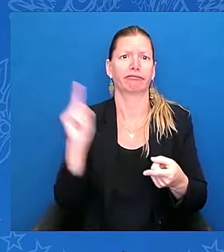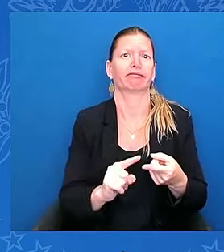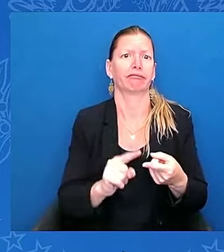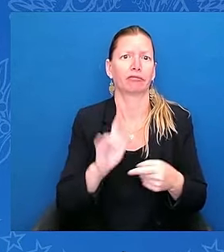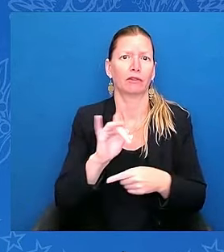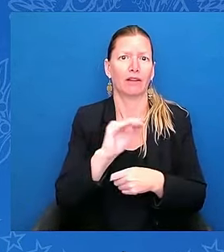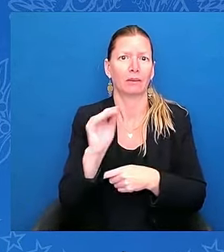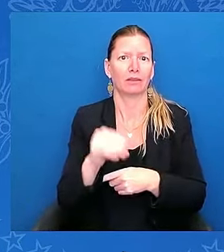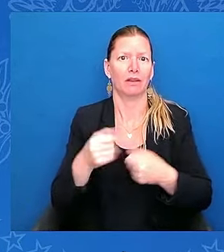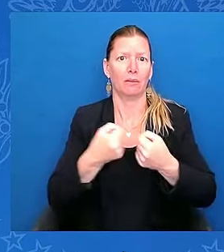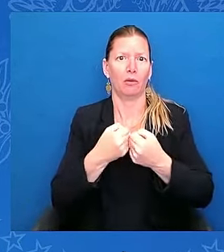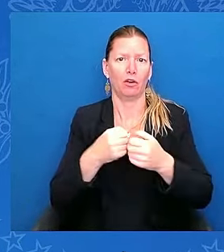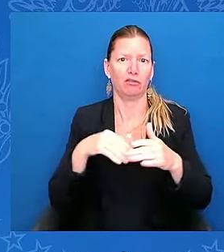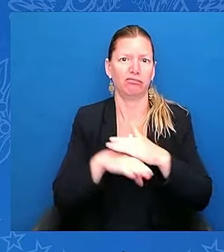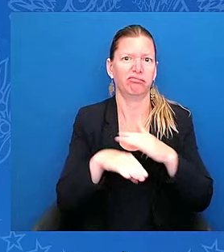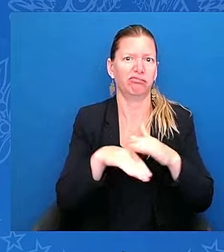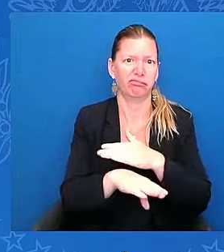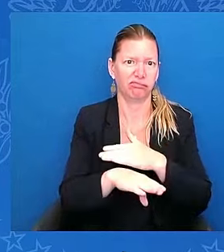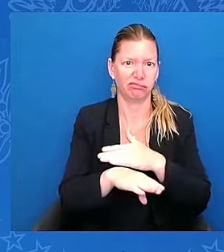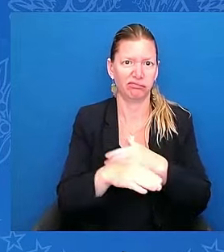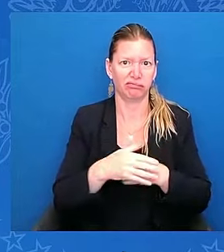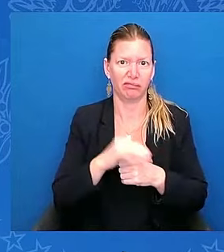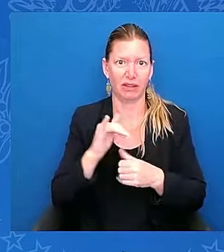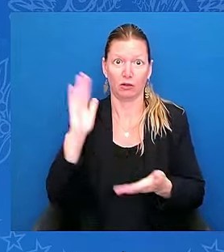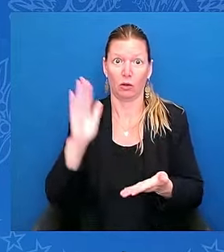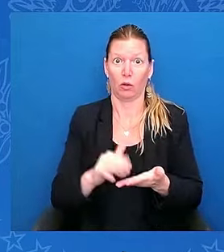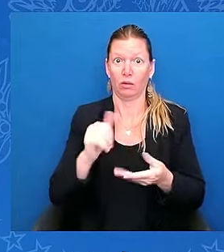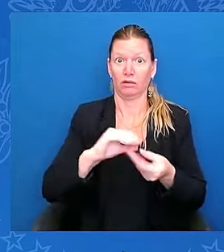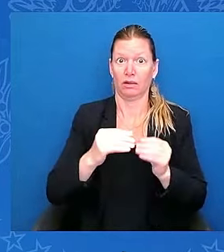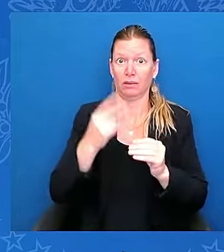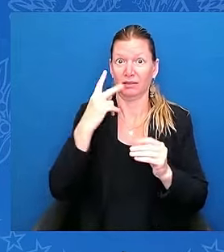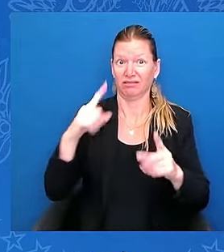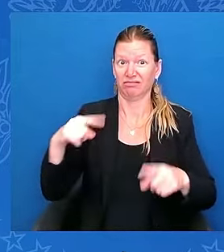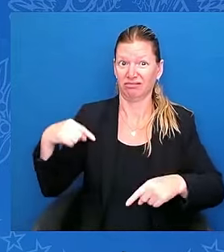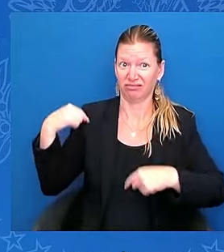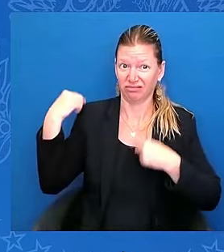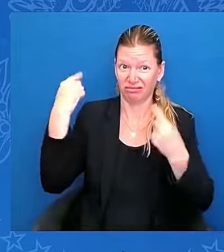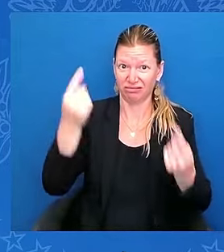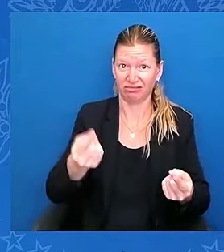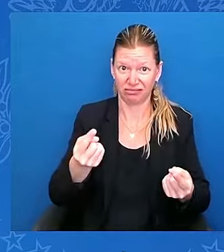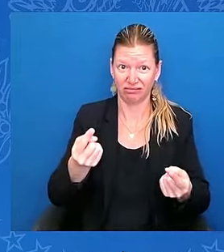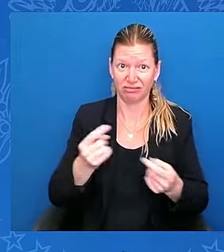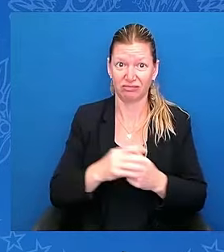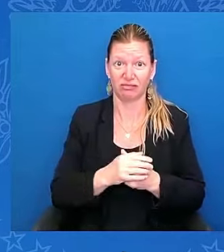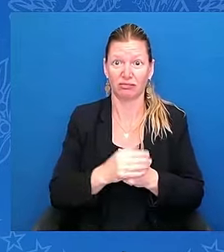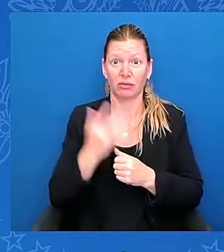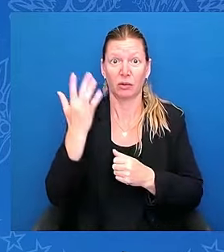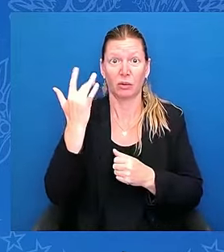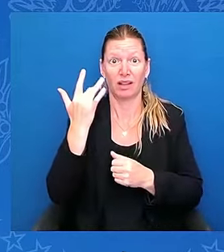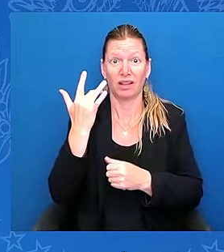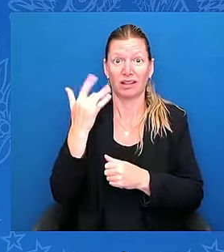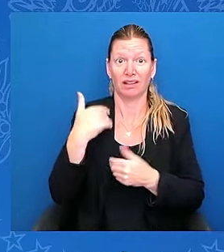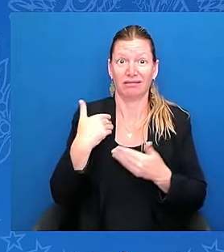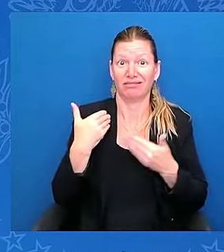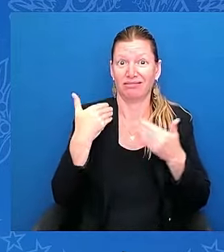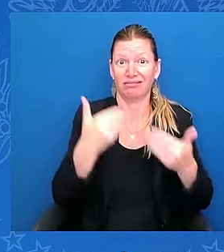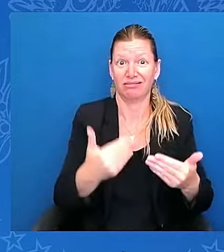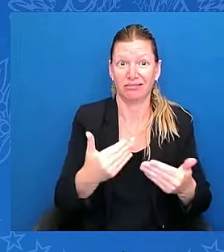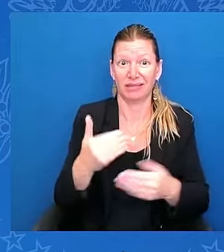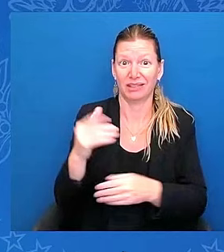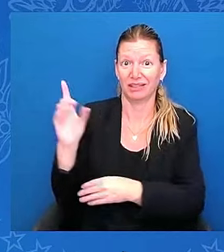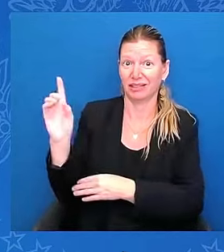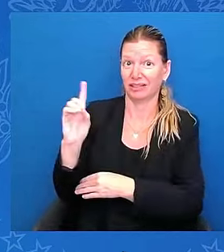it took this step after the bipartisan agreement one of the most conservative Republican senators had helped